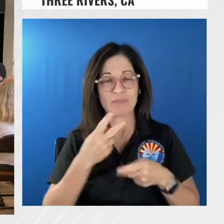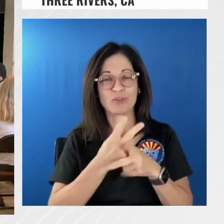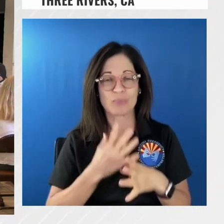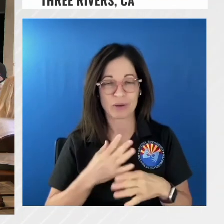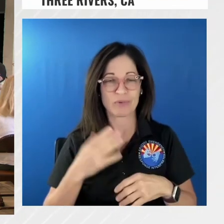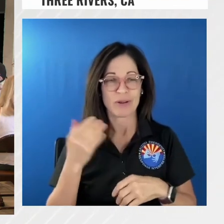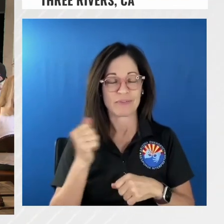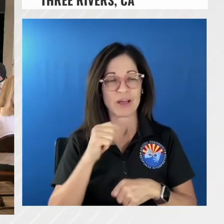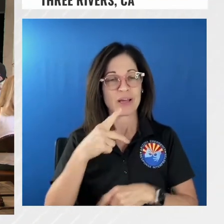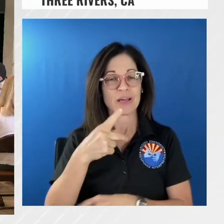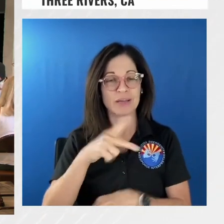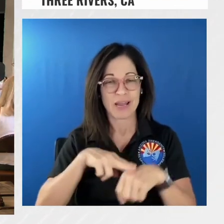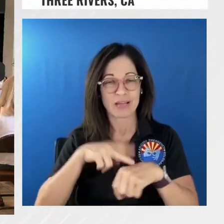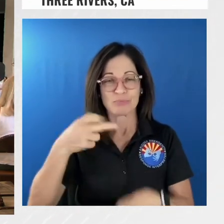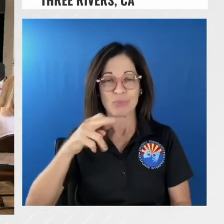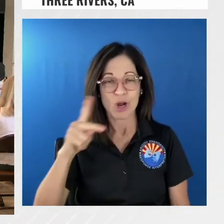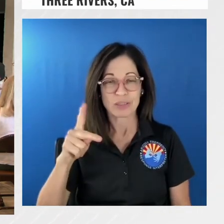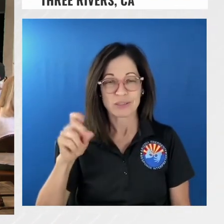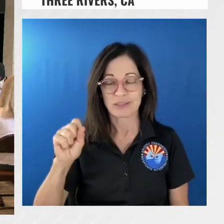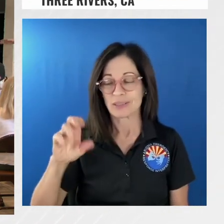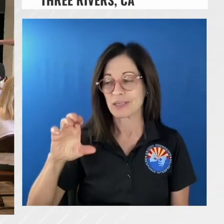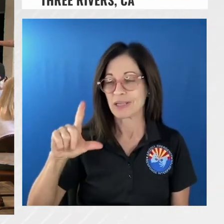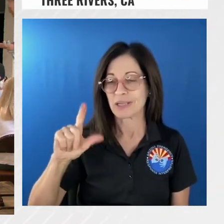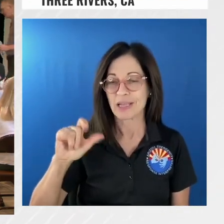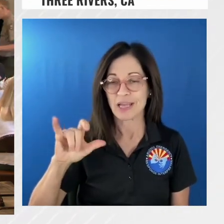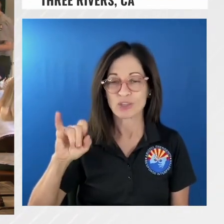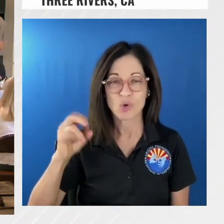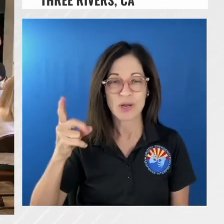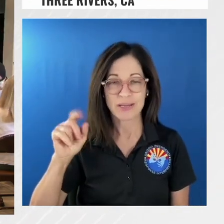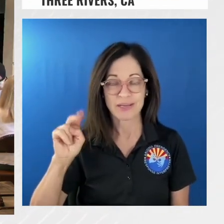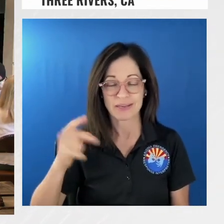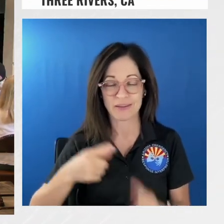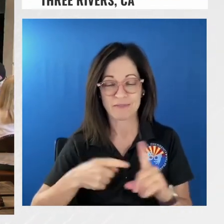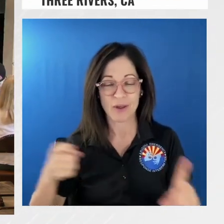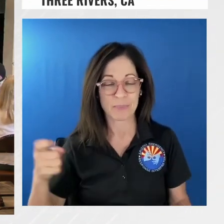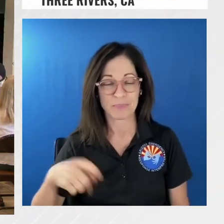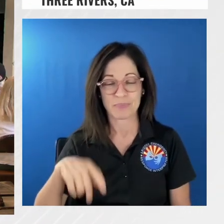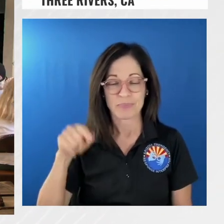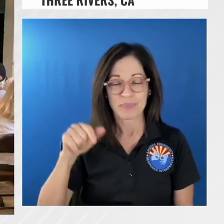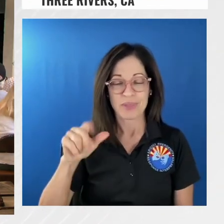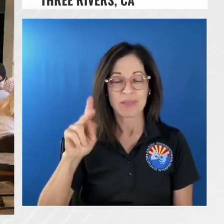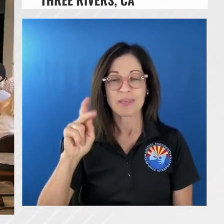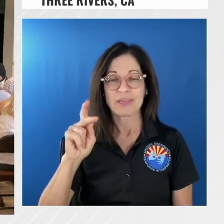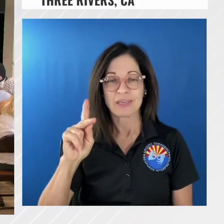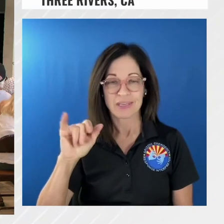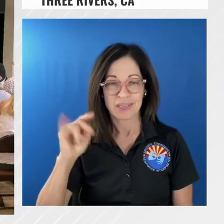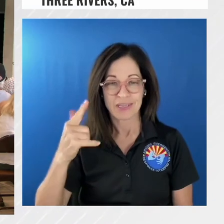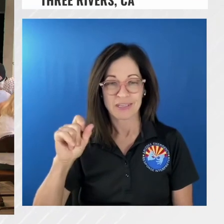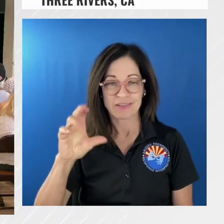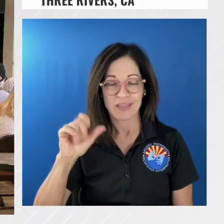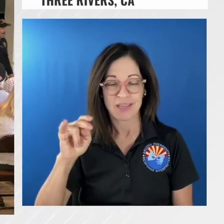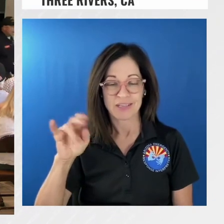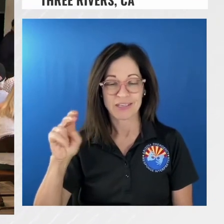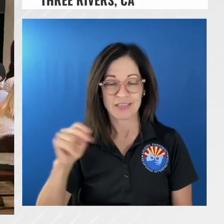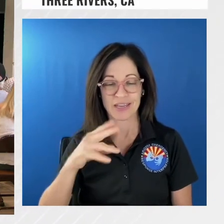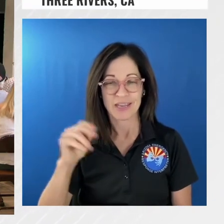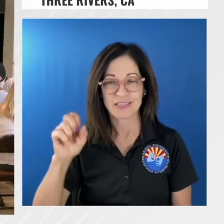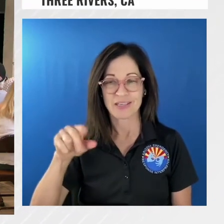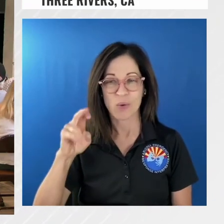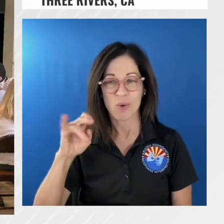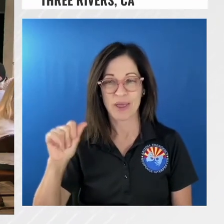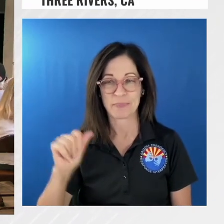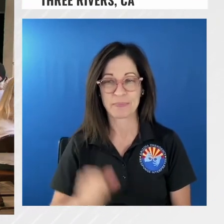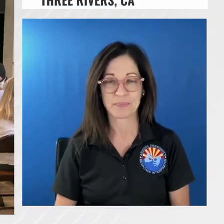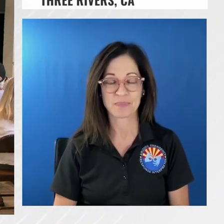thanks